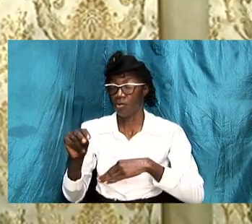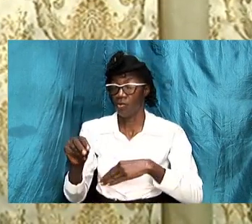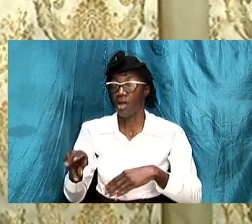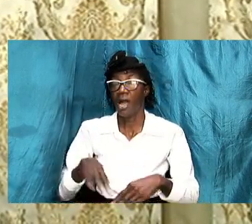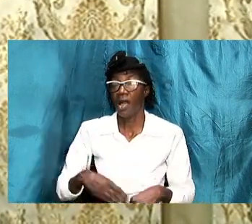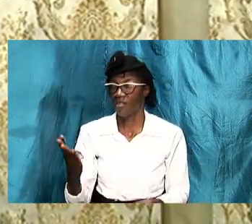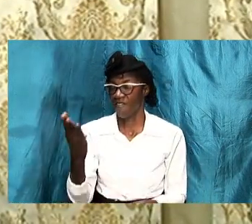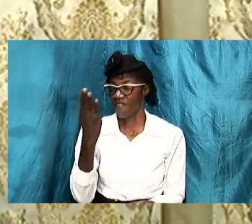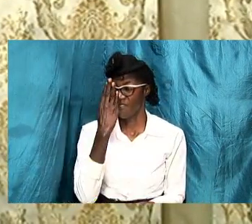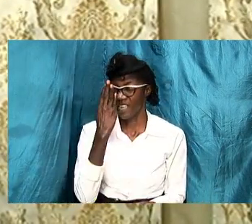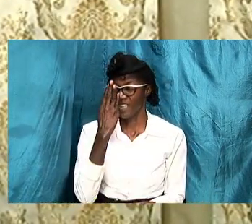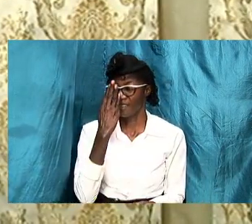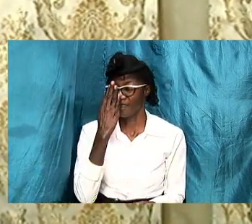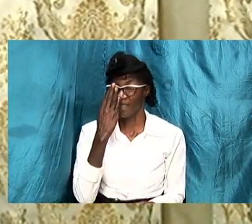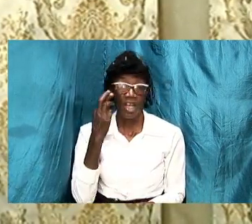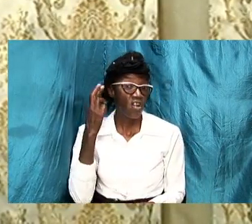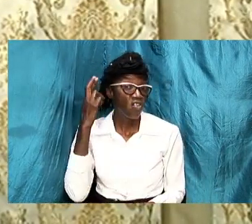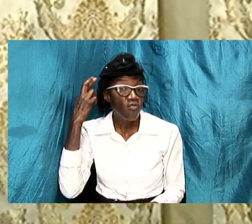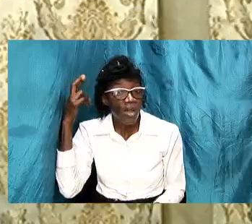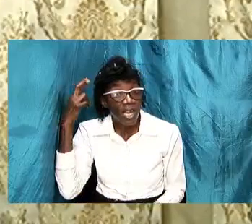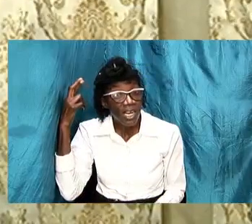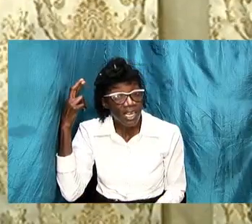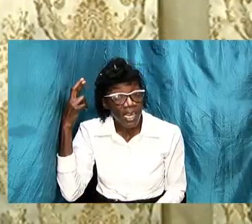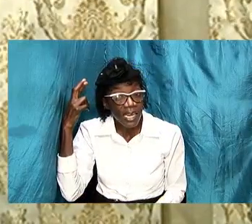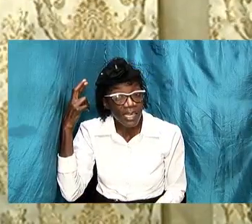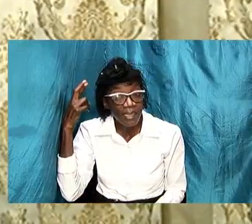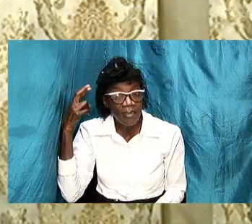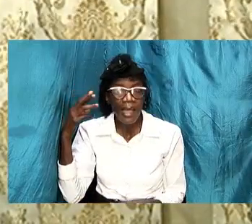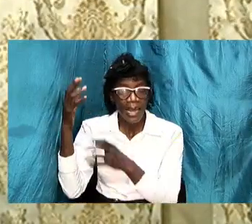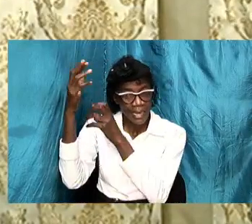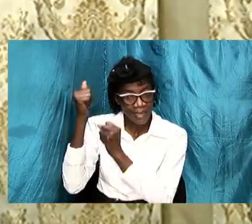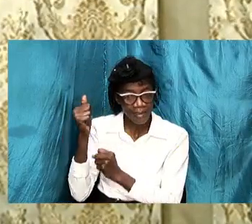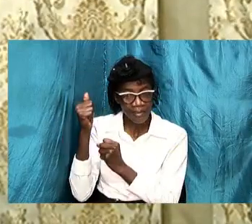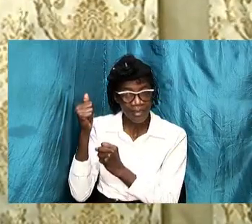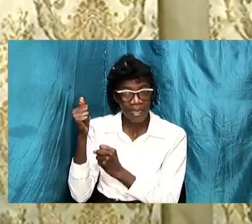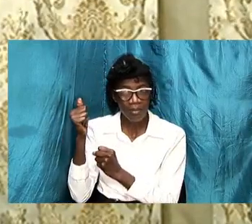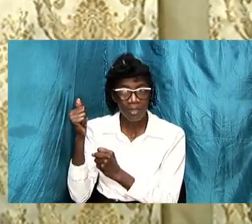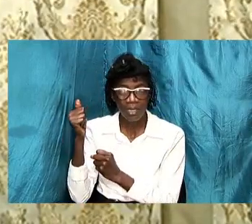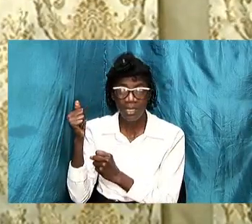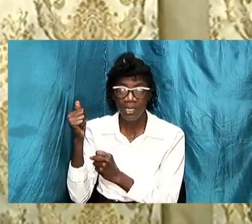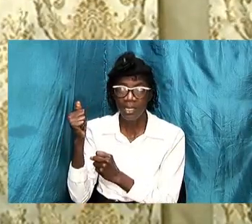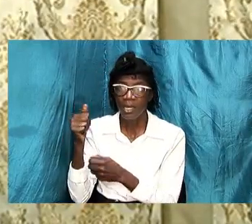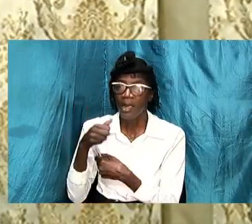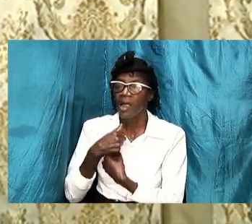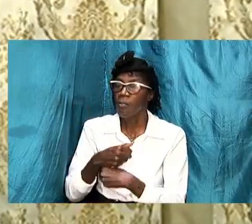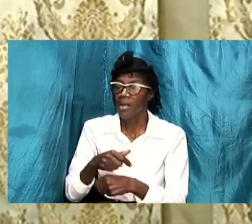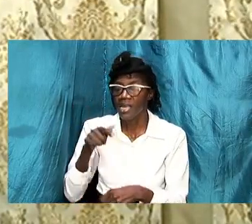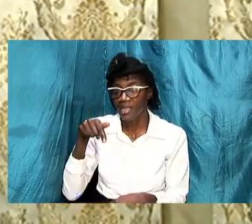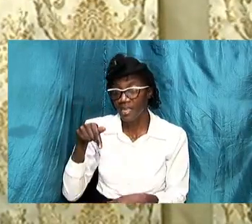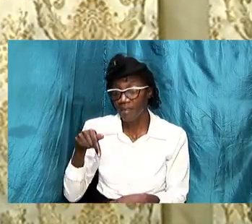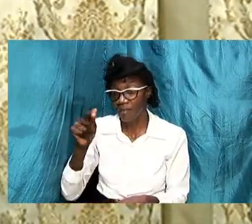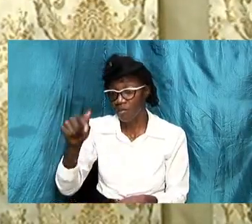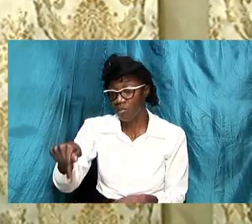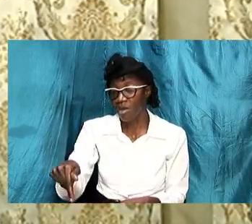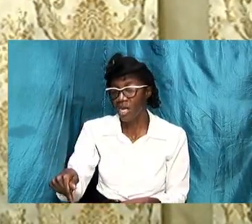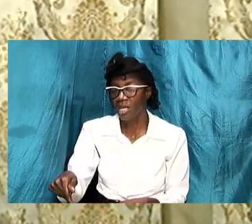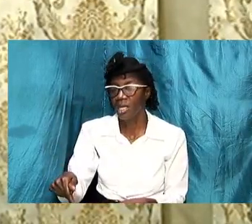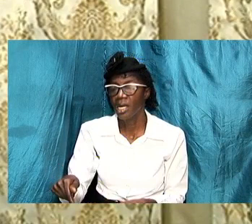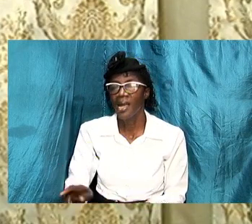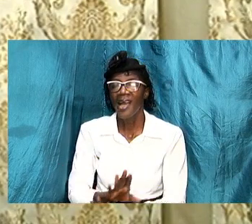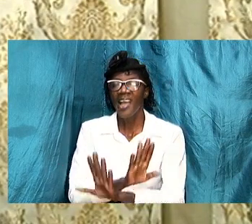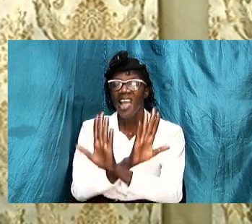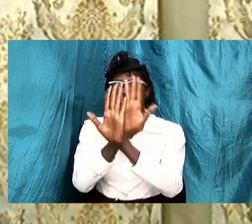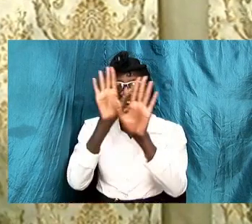face it recognize it and accept it and we have made this point abundantly